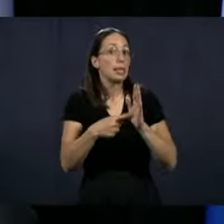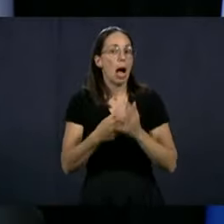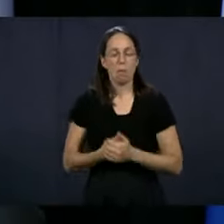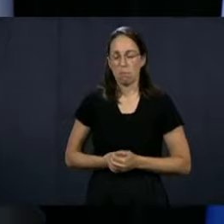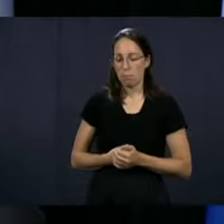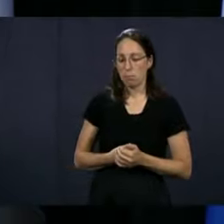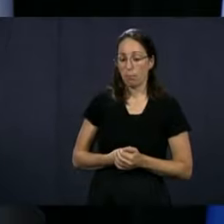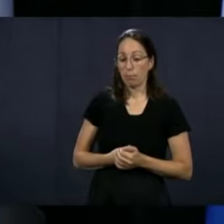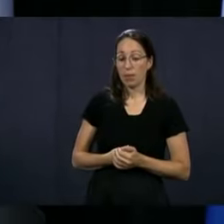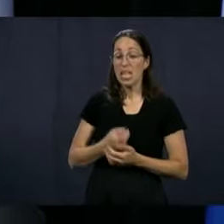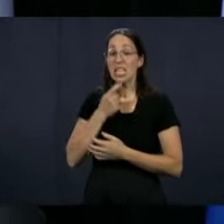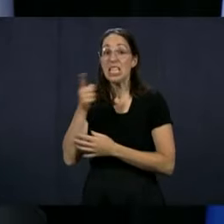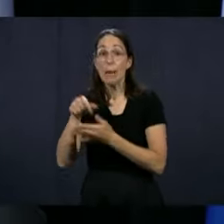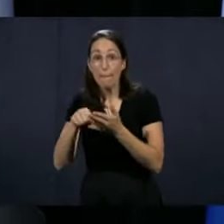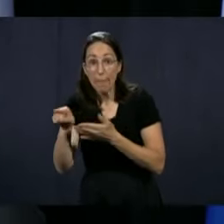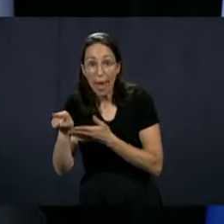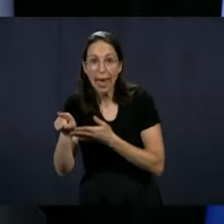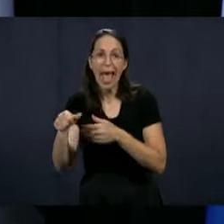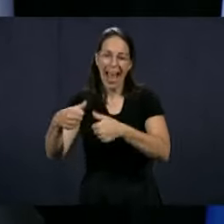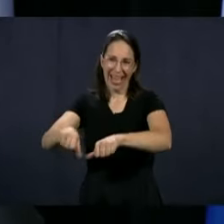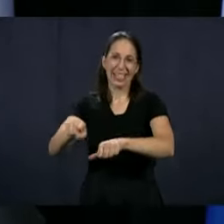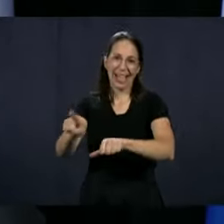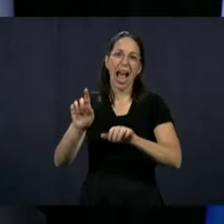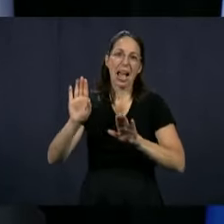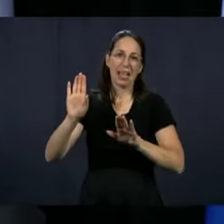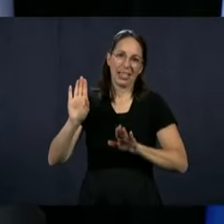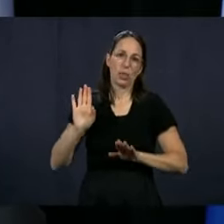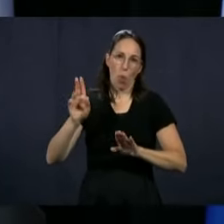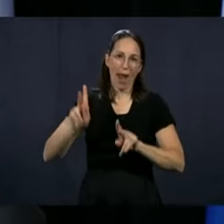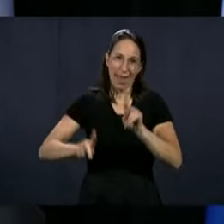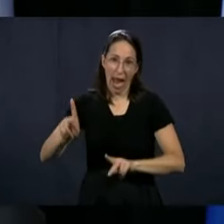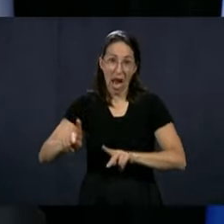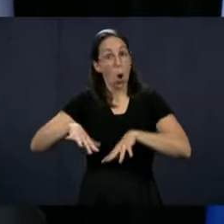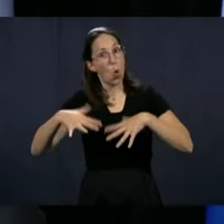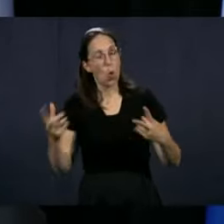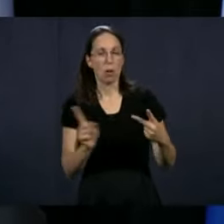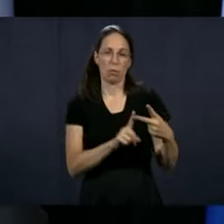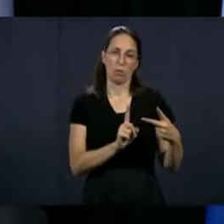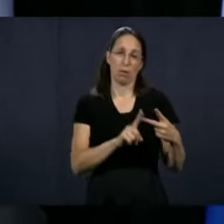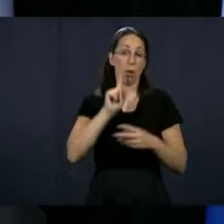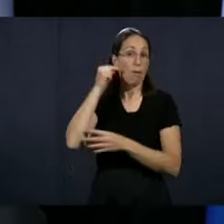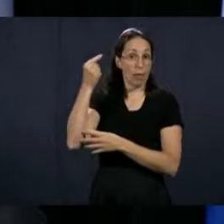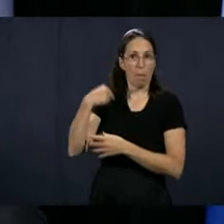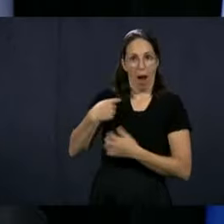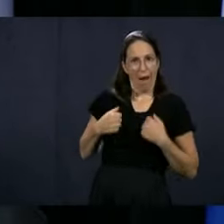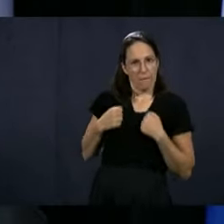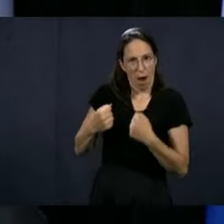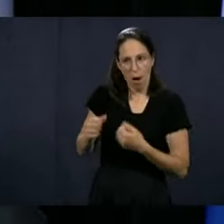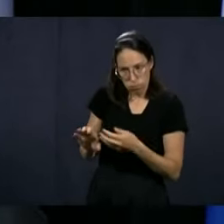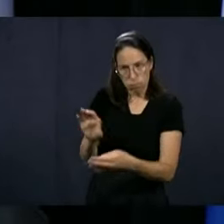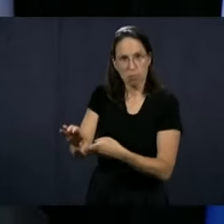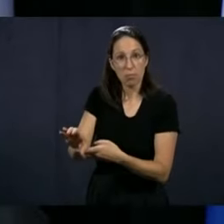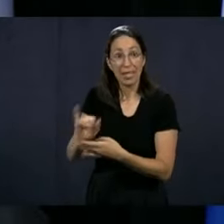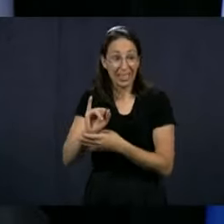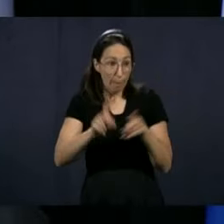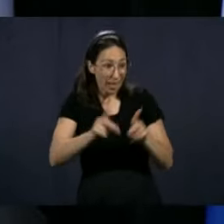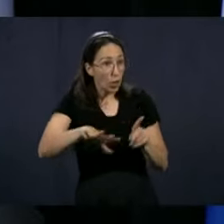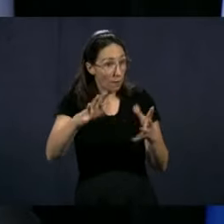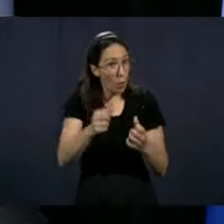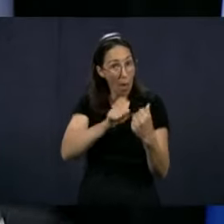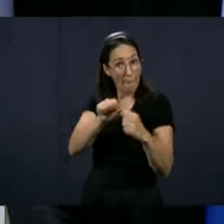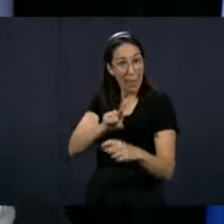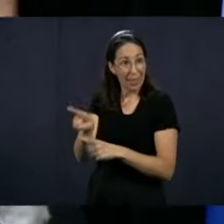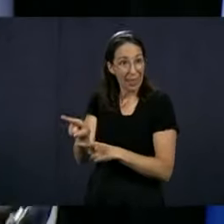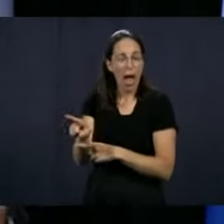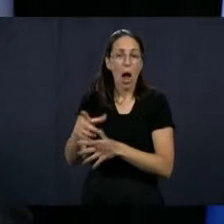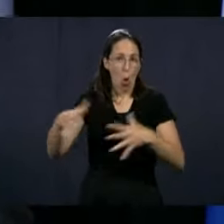or they charge more from the citizens or the government makes an effort to help those citizens that want